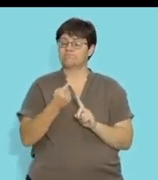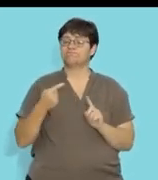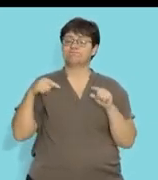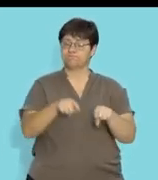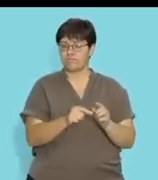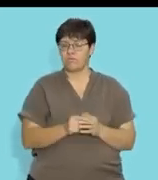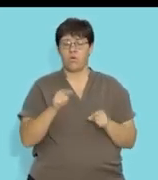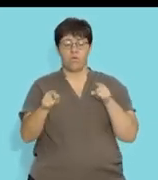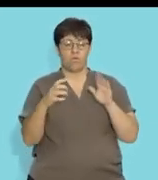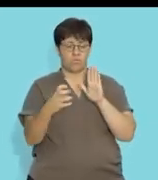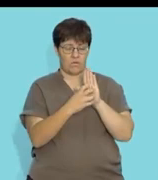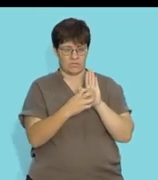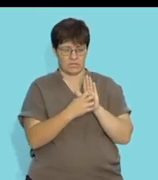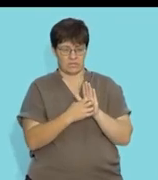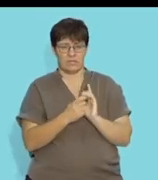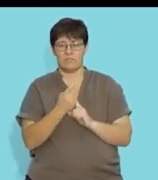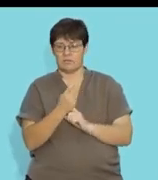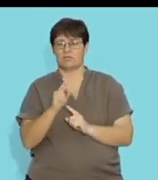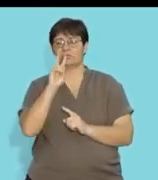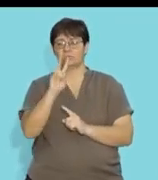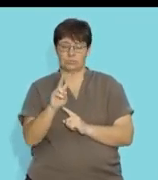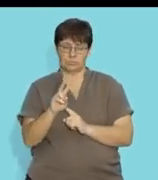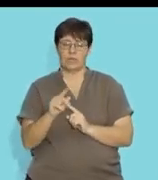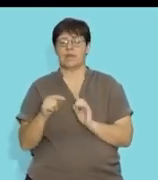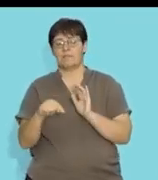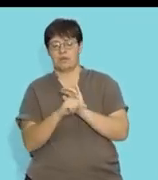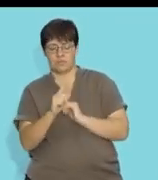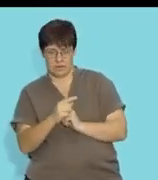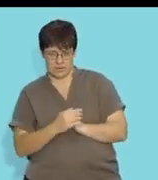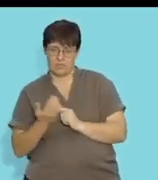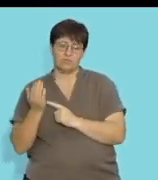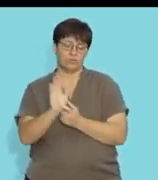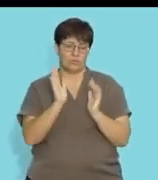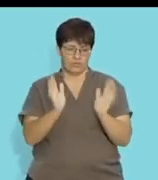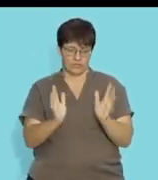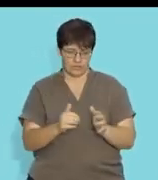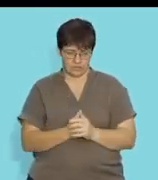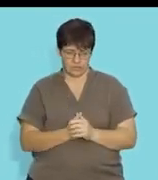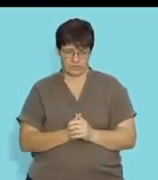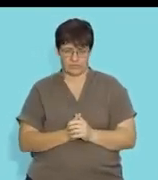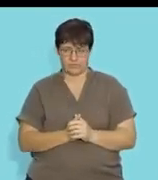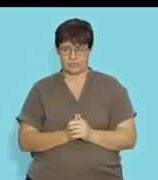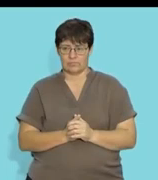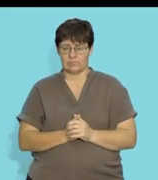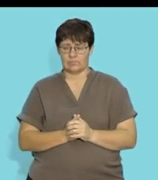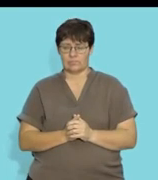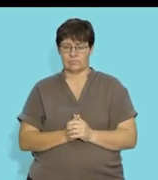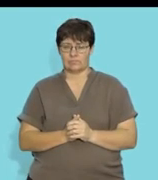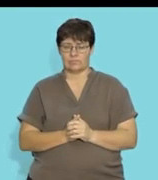the point of intersection of these two graphs will be at 2 and minus 1 as I showed you the working out.